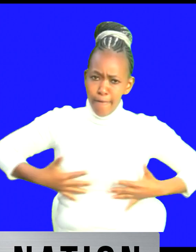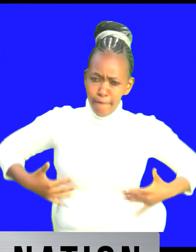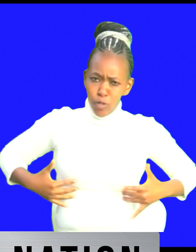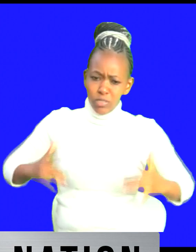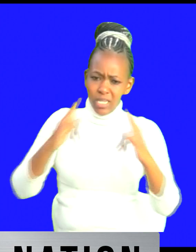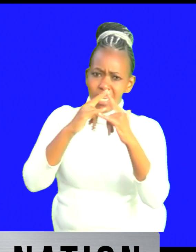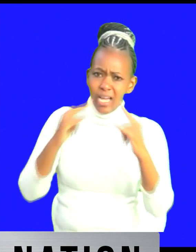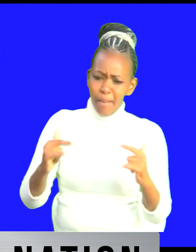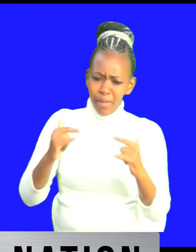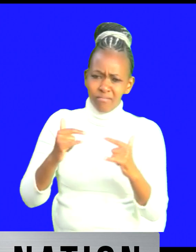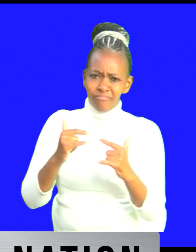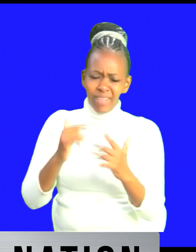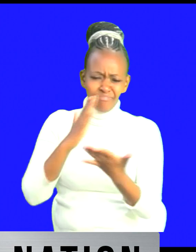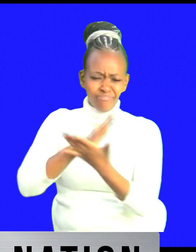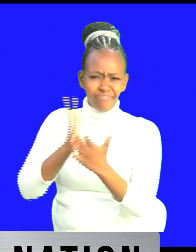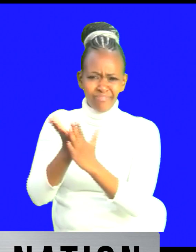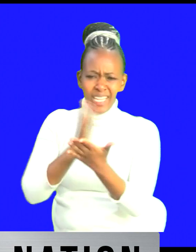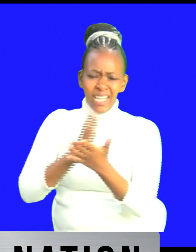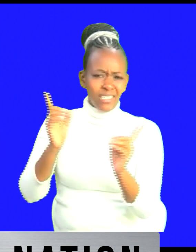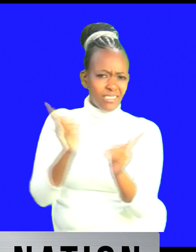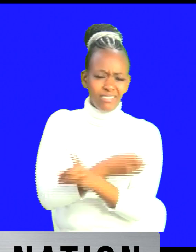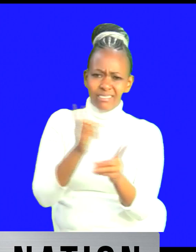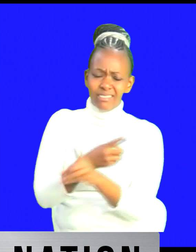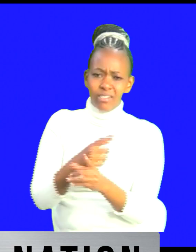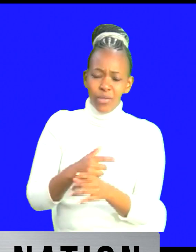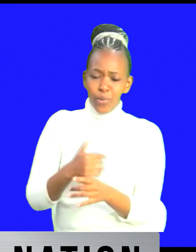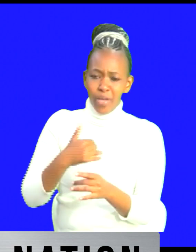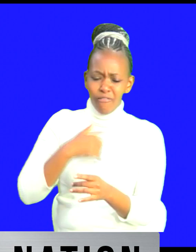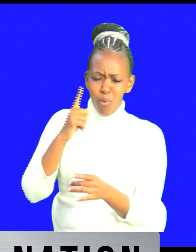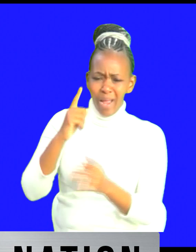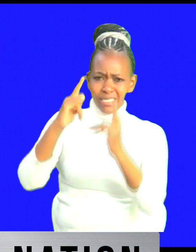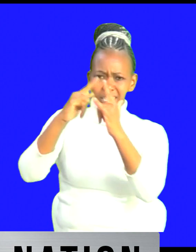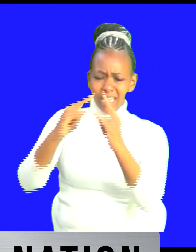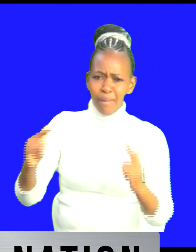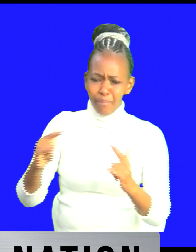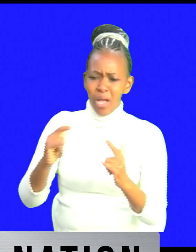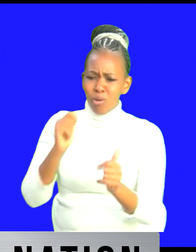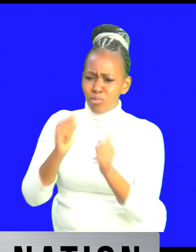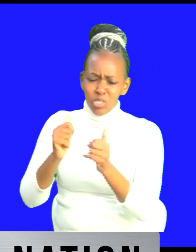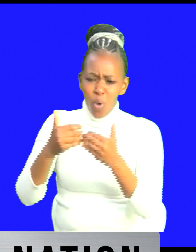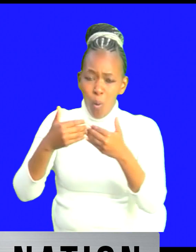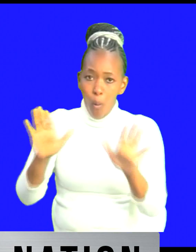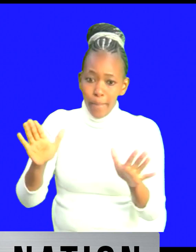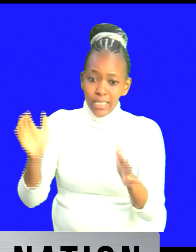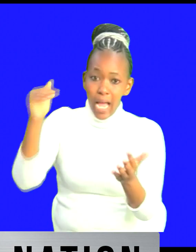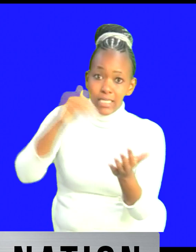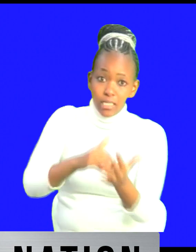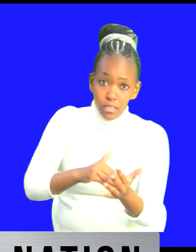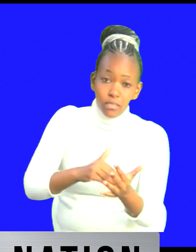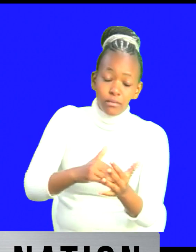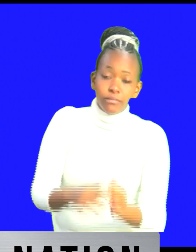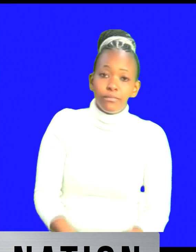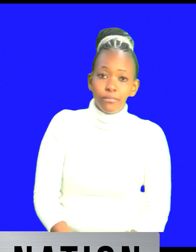know divisions in fact uh there is a particular camp that has had to be reopened because again